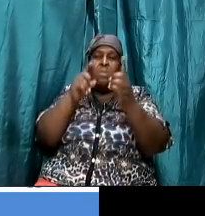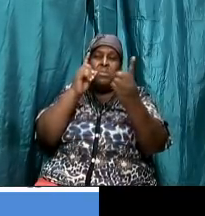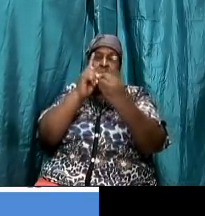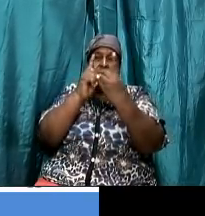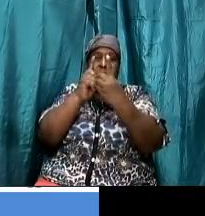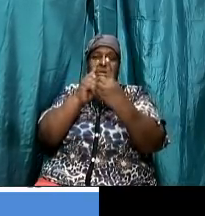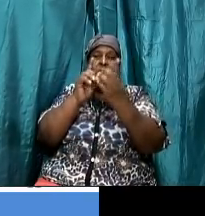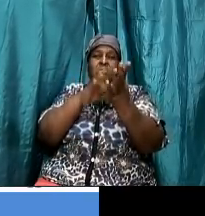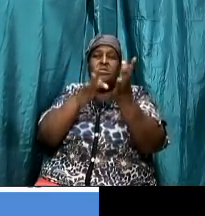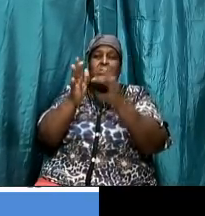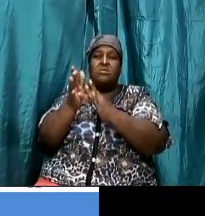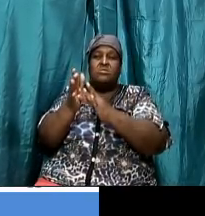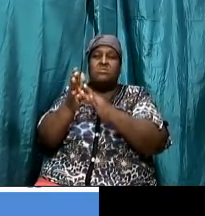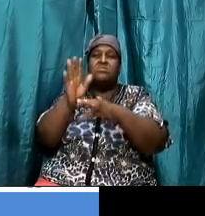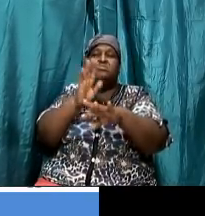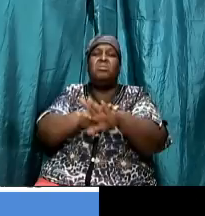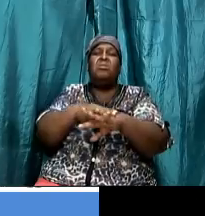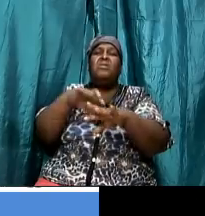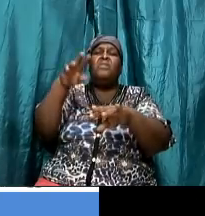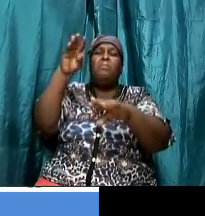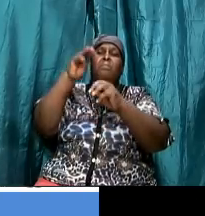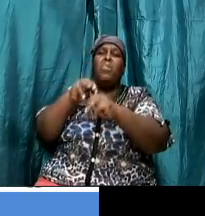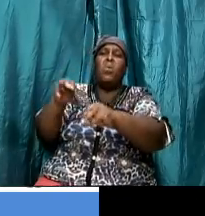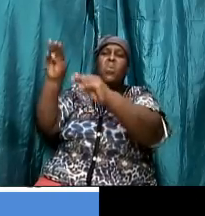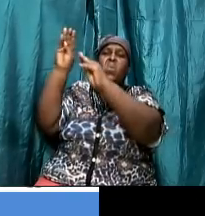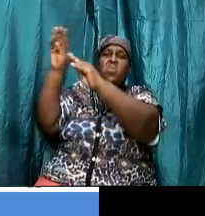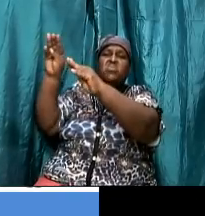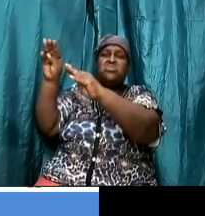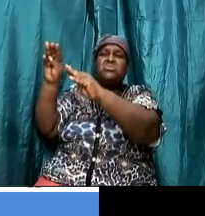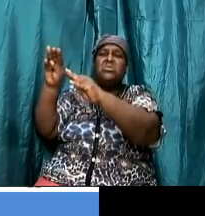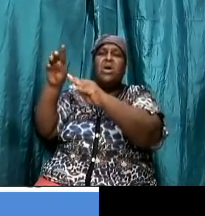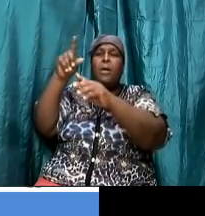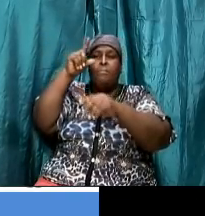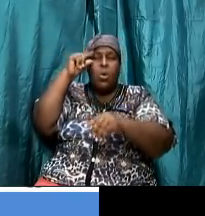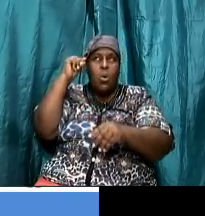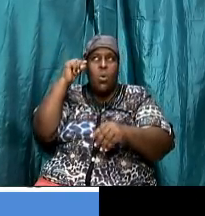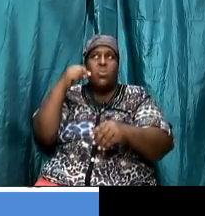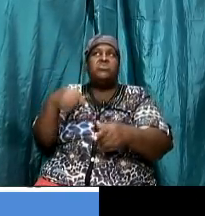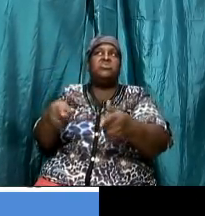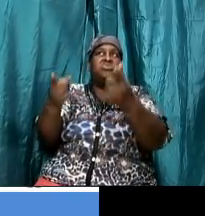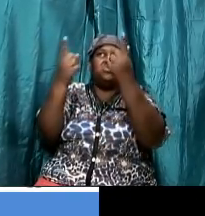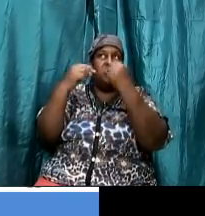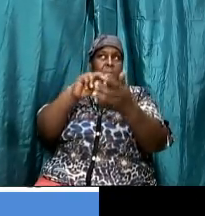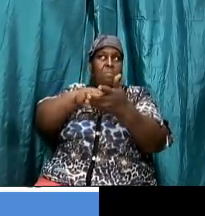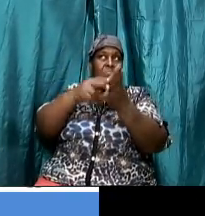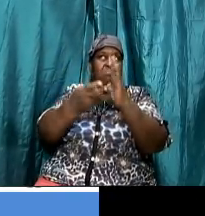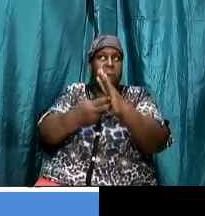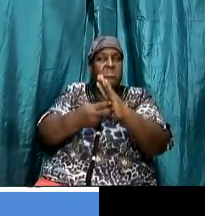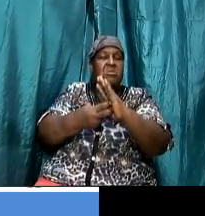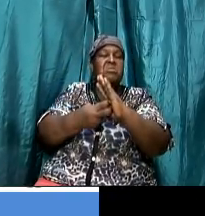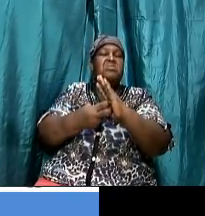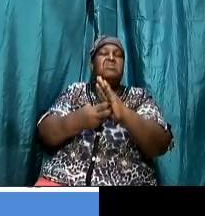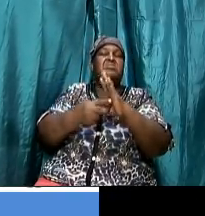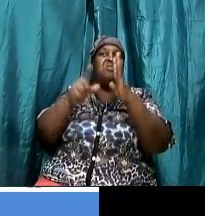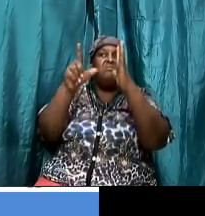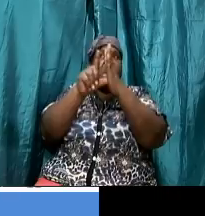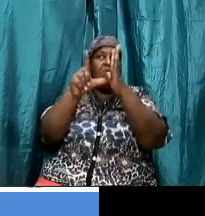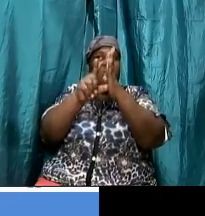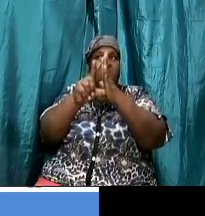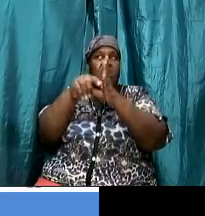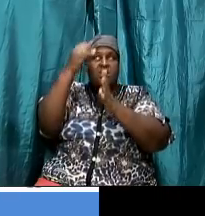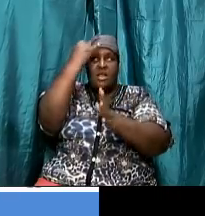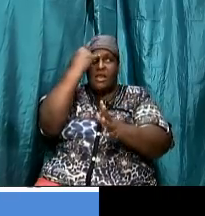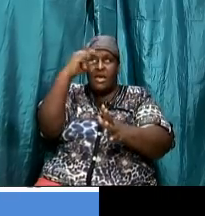we did say that moses moses which came there represented the law and elijah represented the prophets and there's a term that is